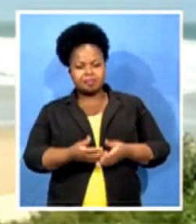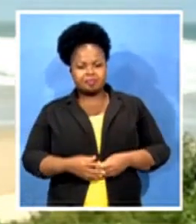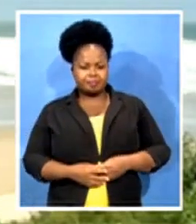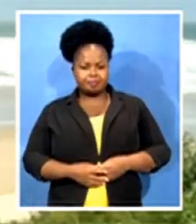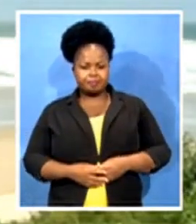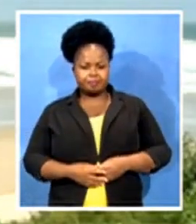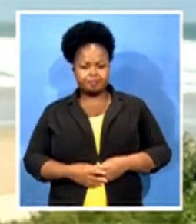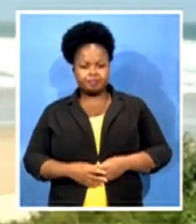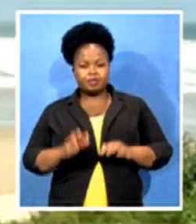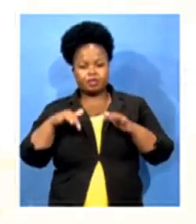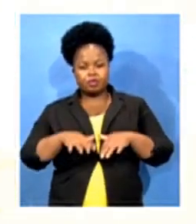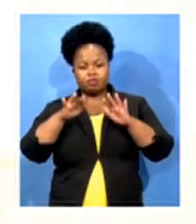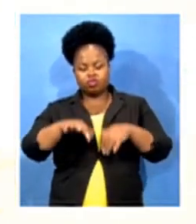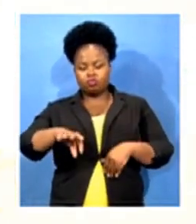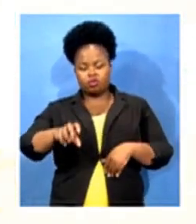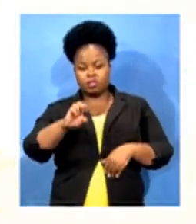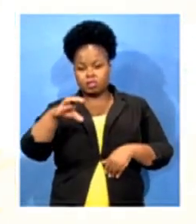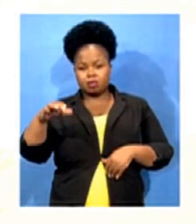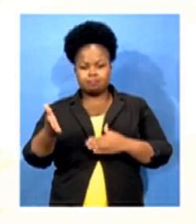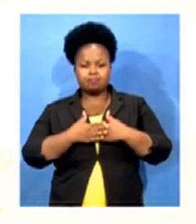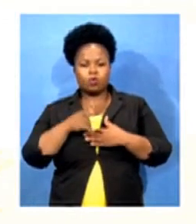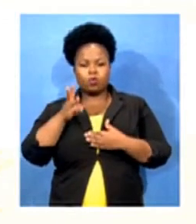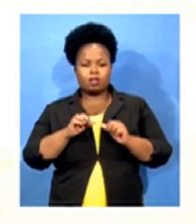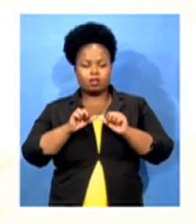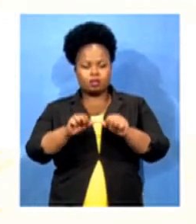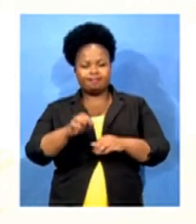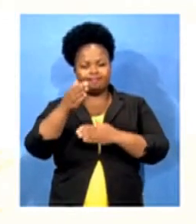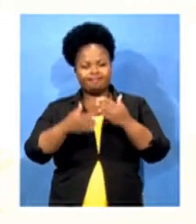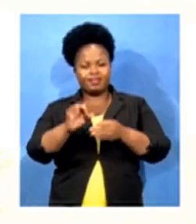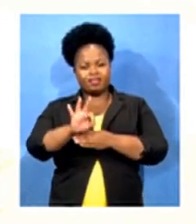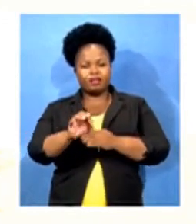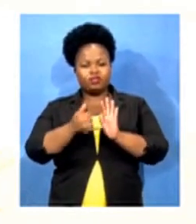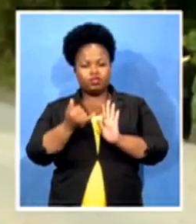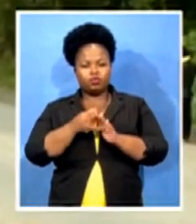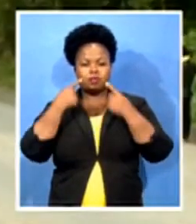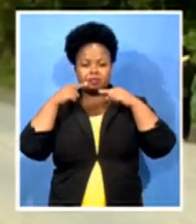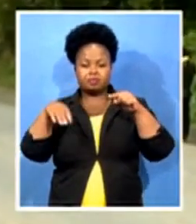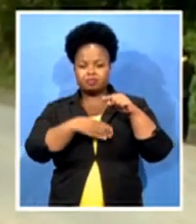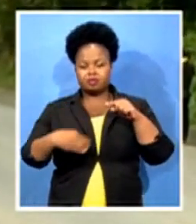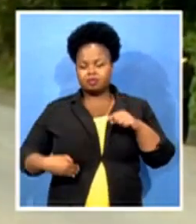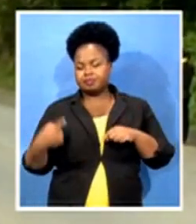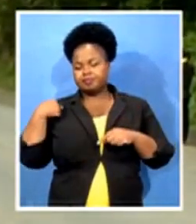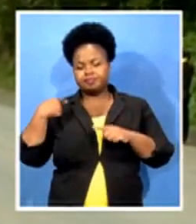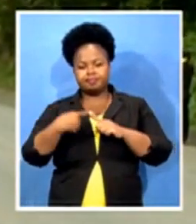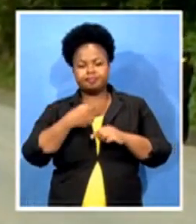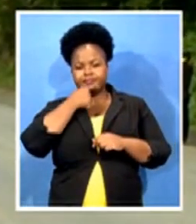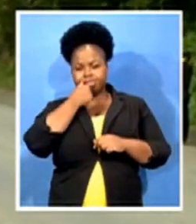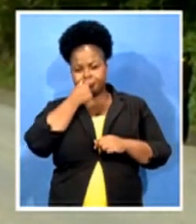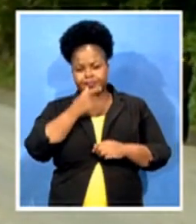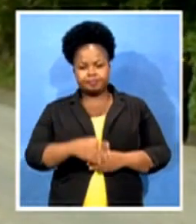will remain closed until the 3rd of January, as proclaimed by President Cyril Ramaphosa. Fundus Wamsleku, the SIBC News, Port St.